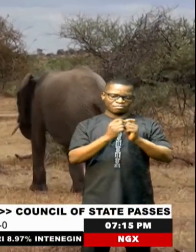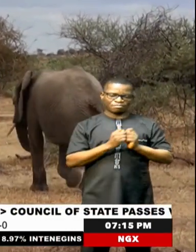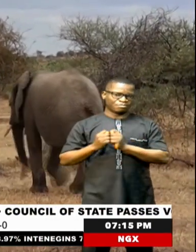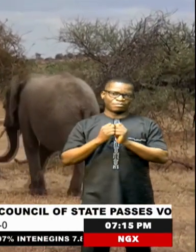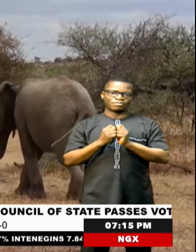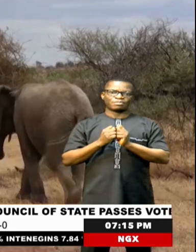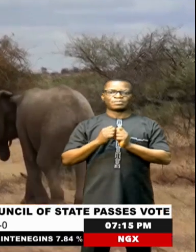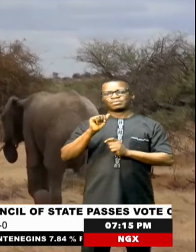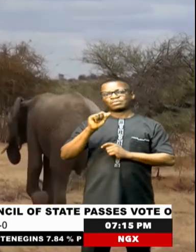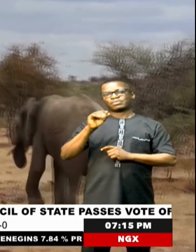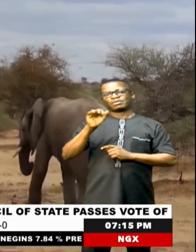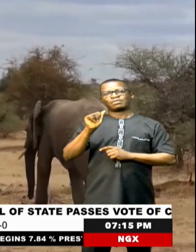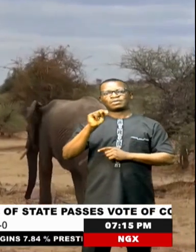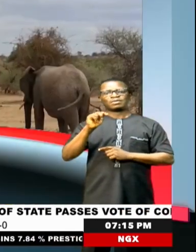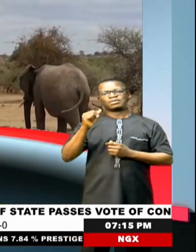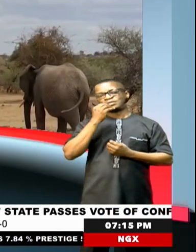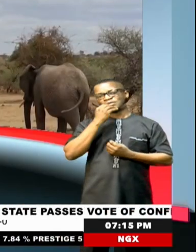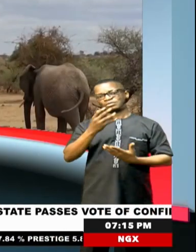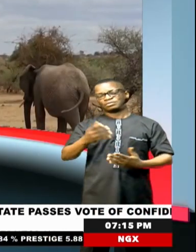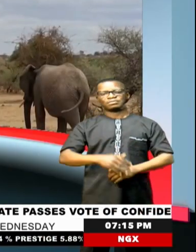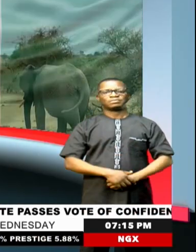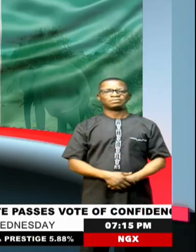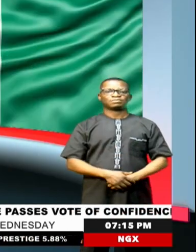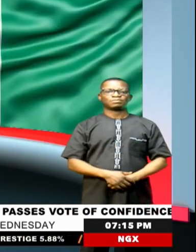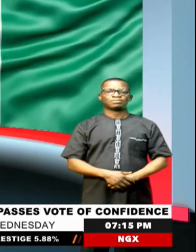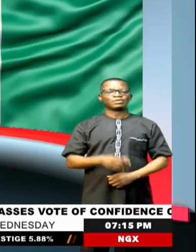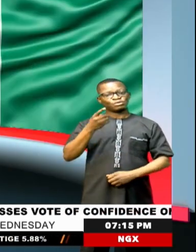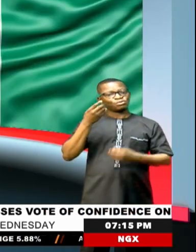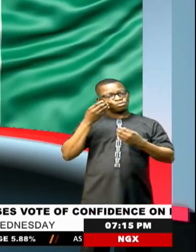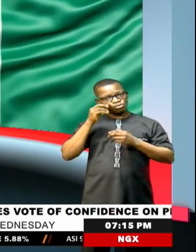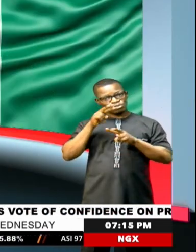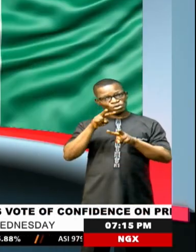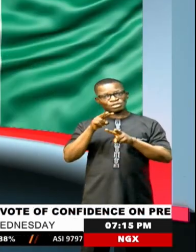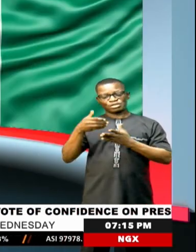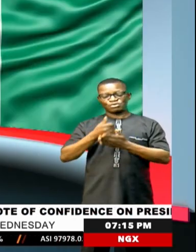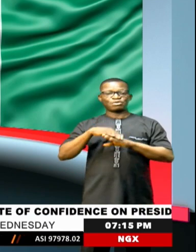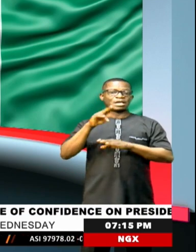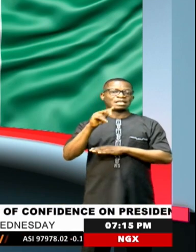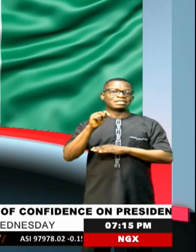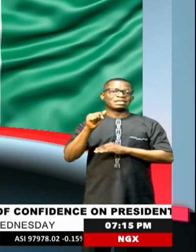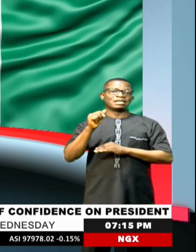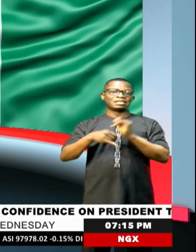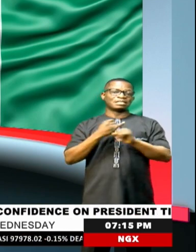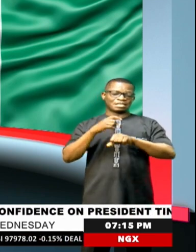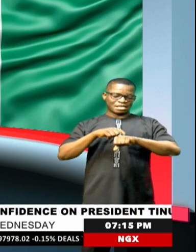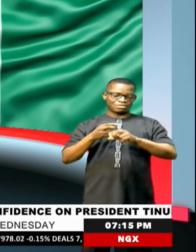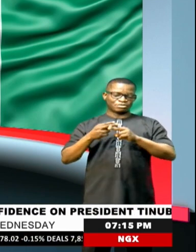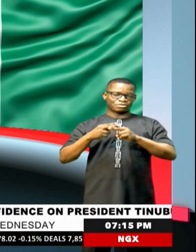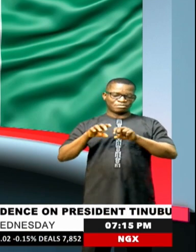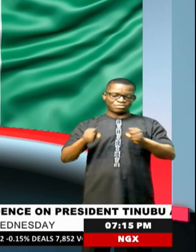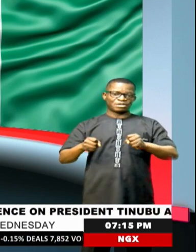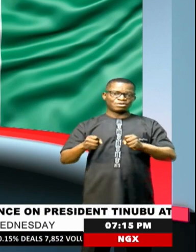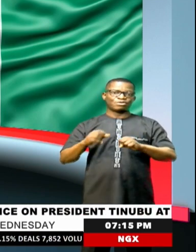Alfa, NTA News. And you're still watching the news on NTA International. It's time to take a short break.